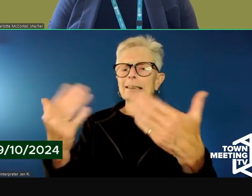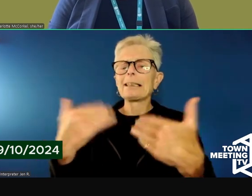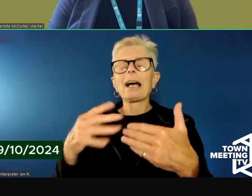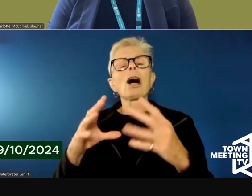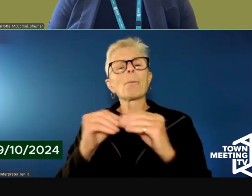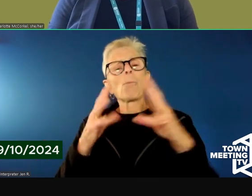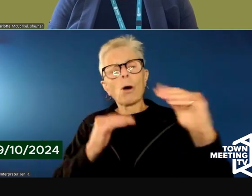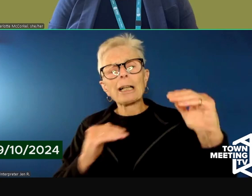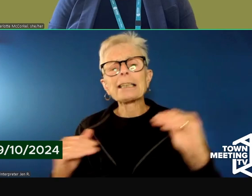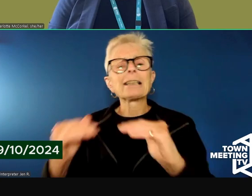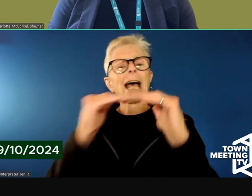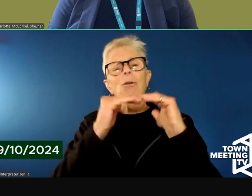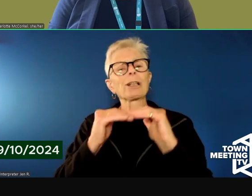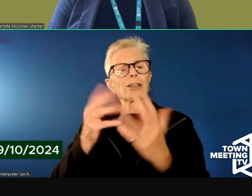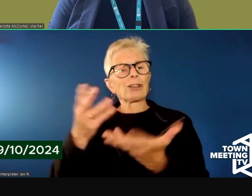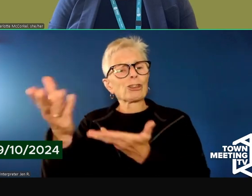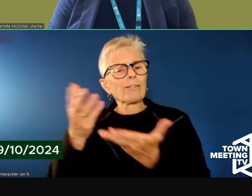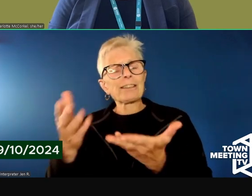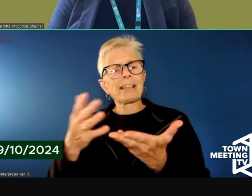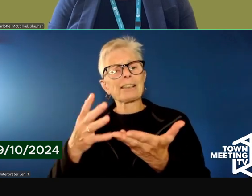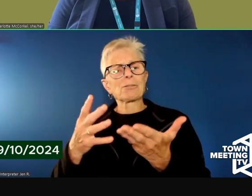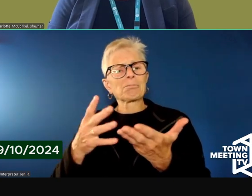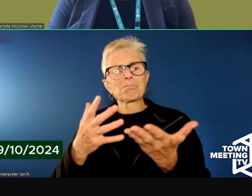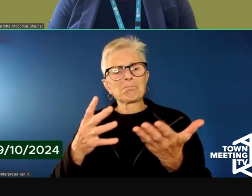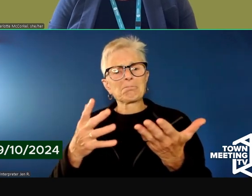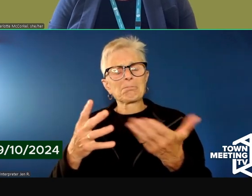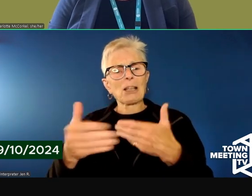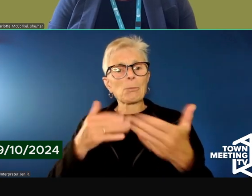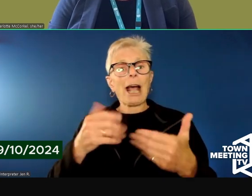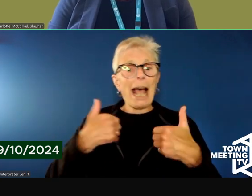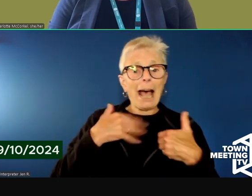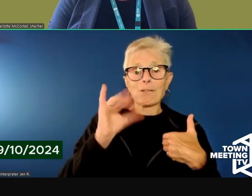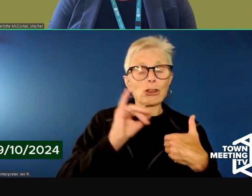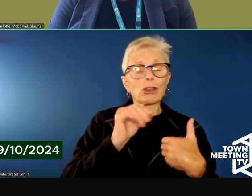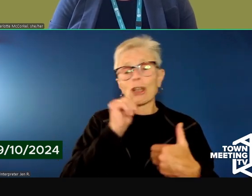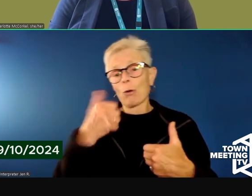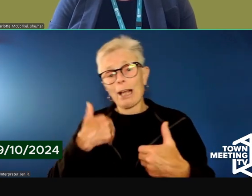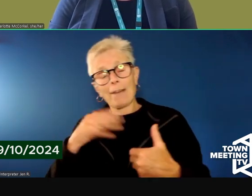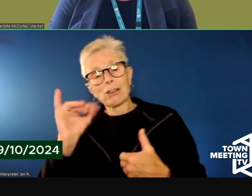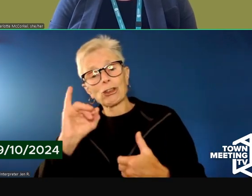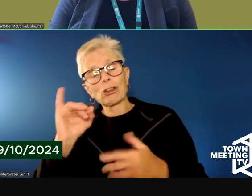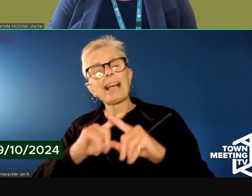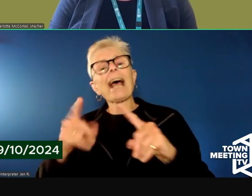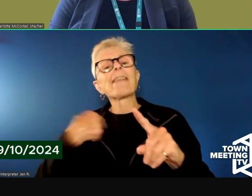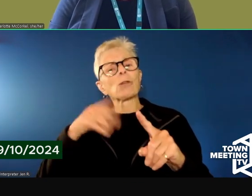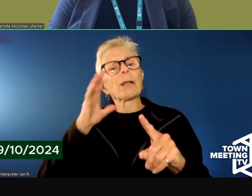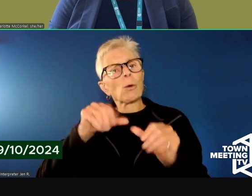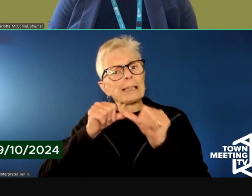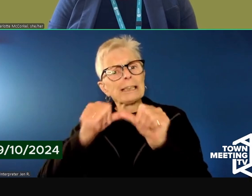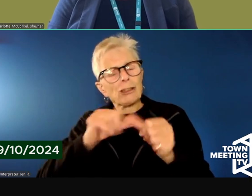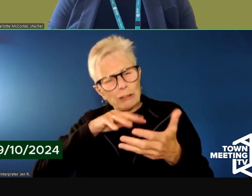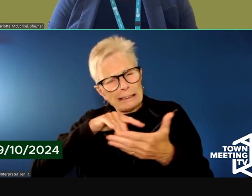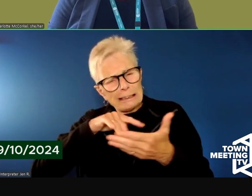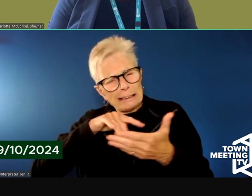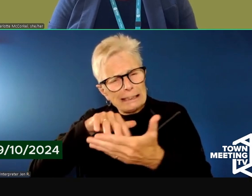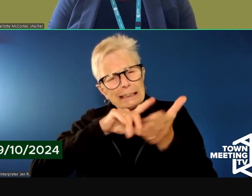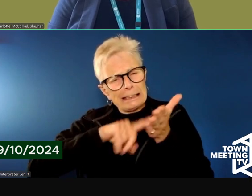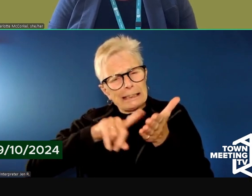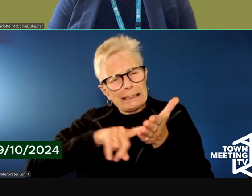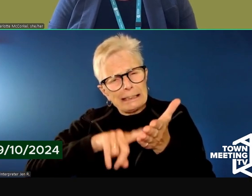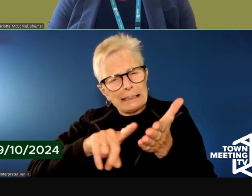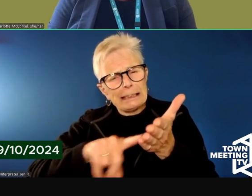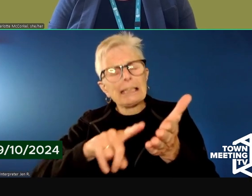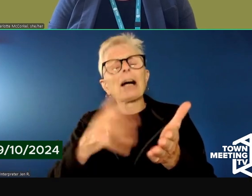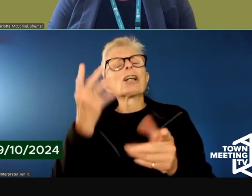and then again, do this kind of behind the scenes study of what money insurance would bring in, and what different plans